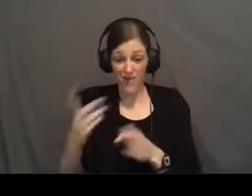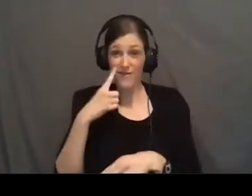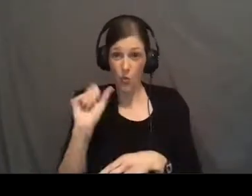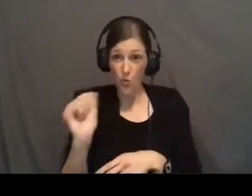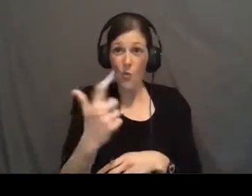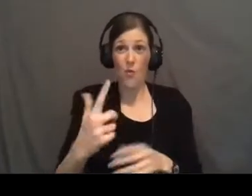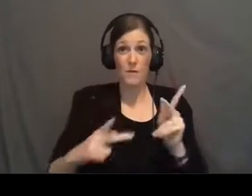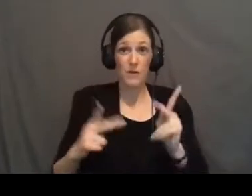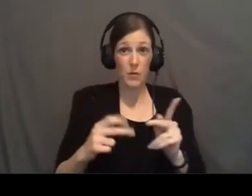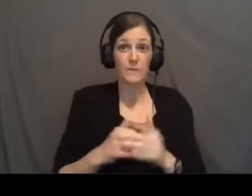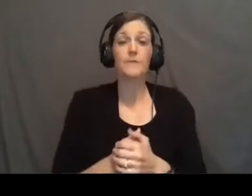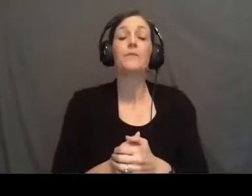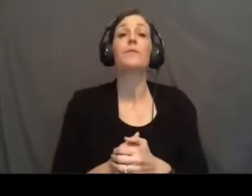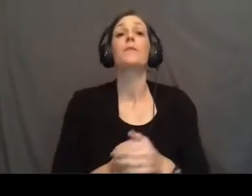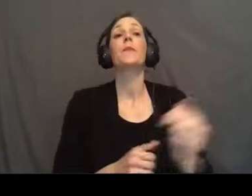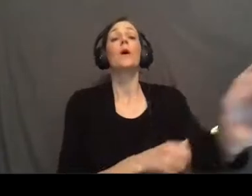humanity.